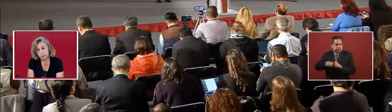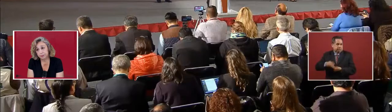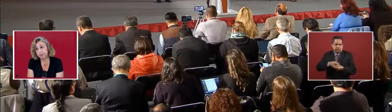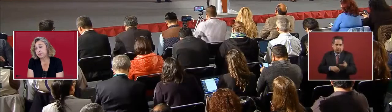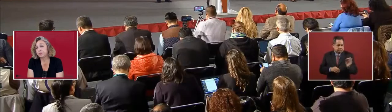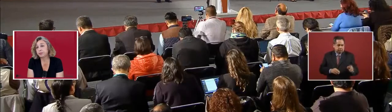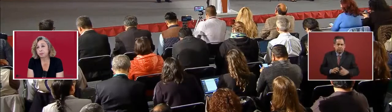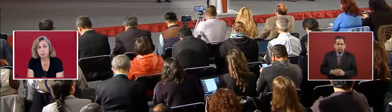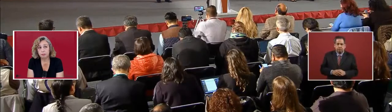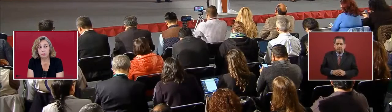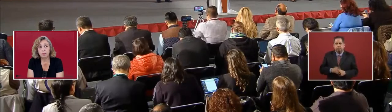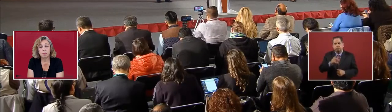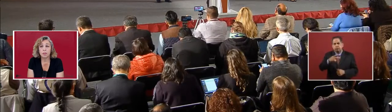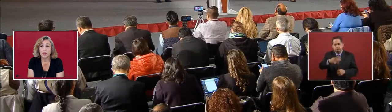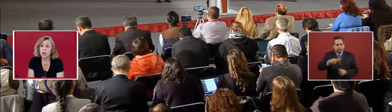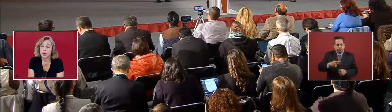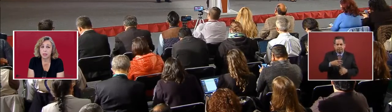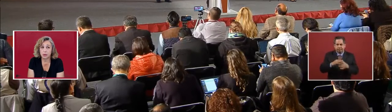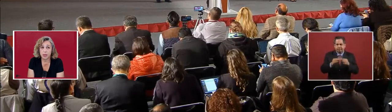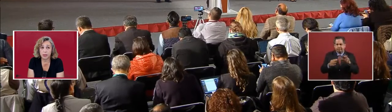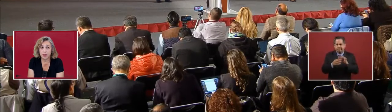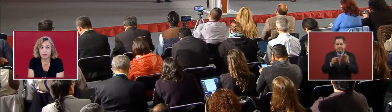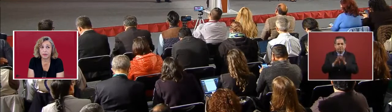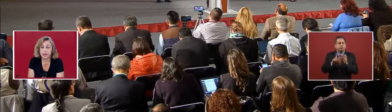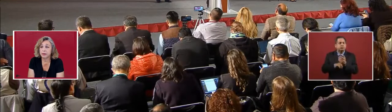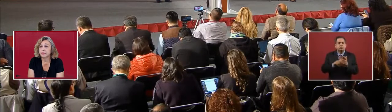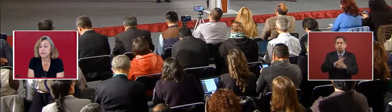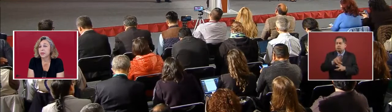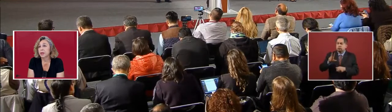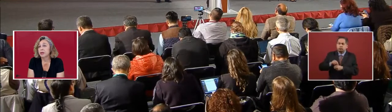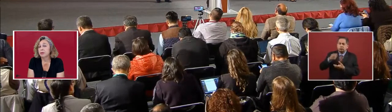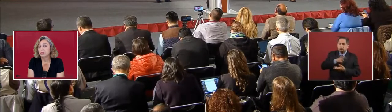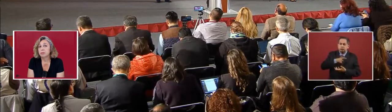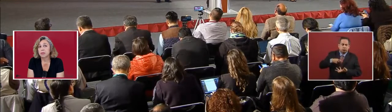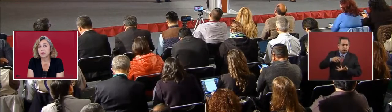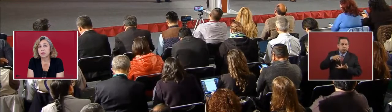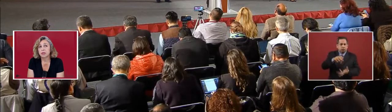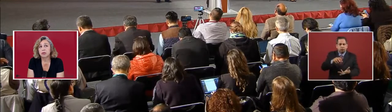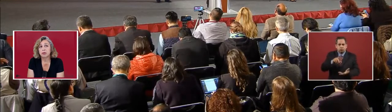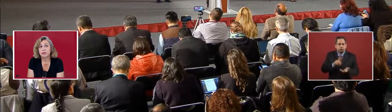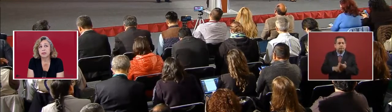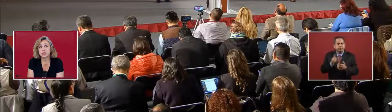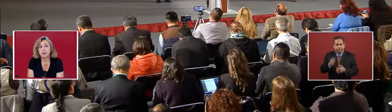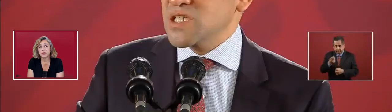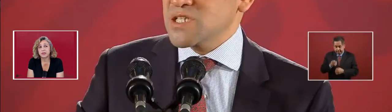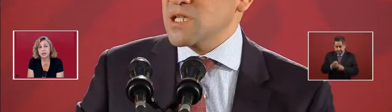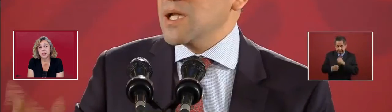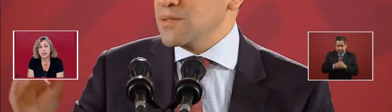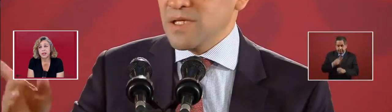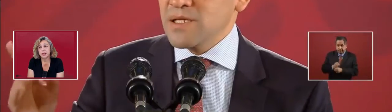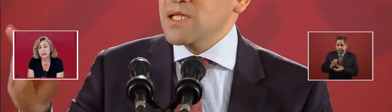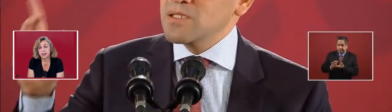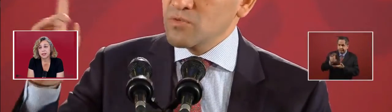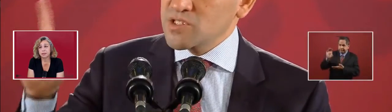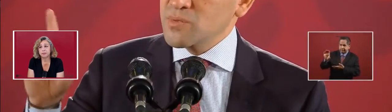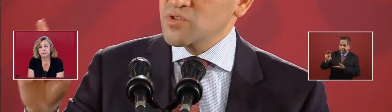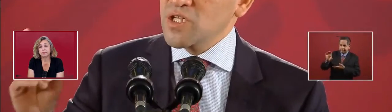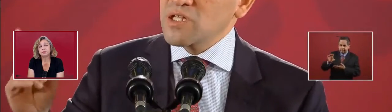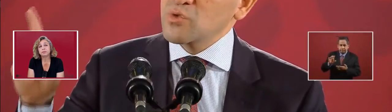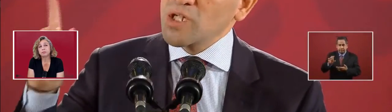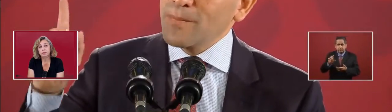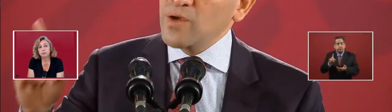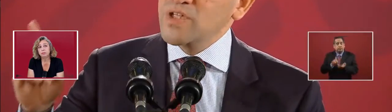with the theft. The total of the service of the debt is,